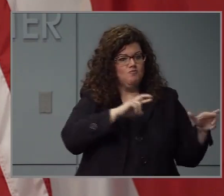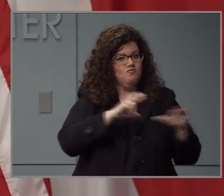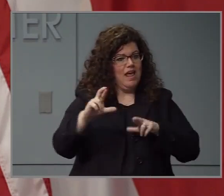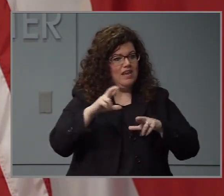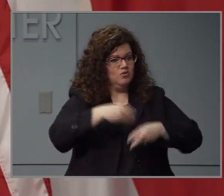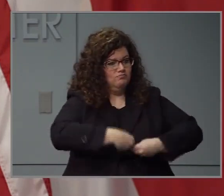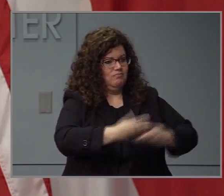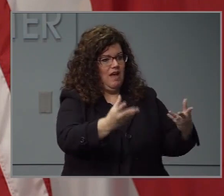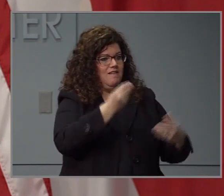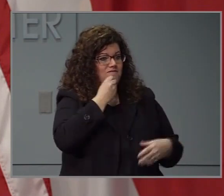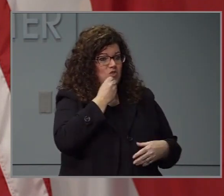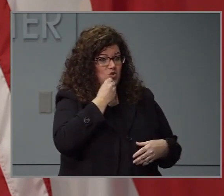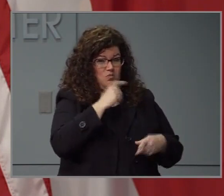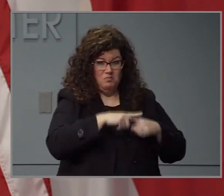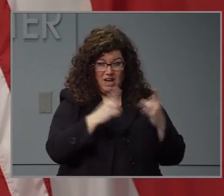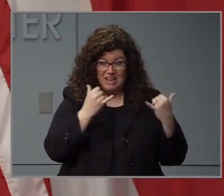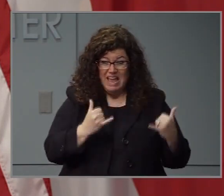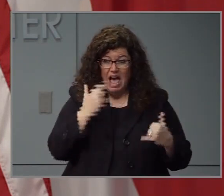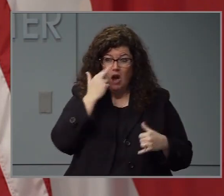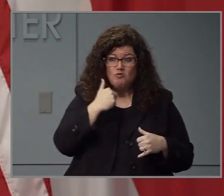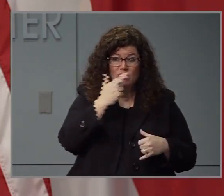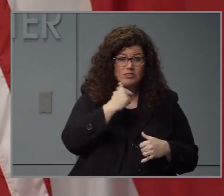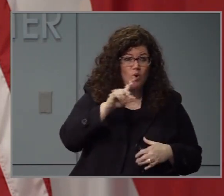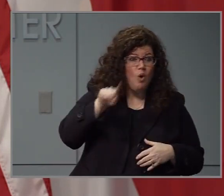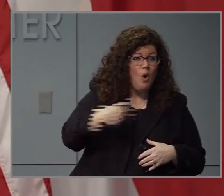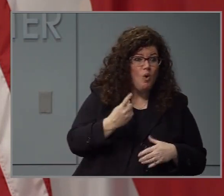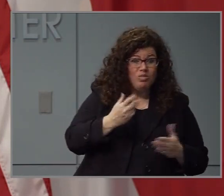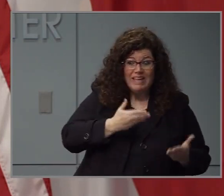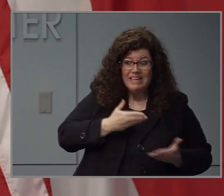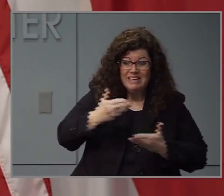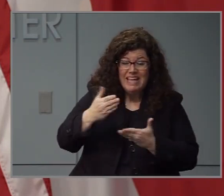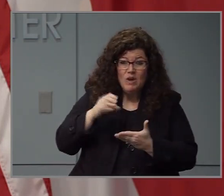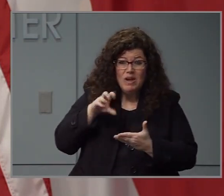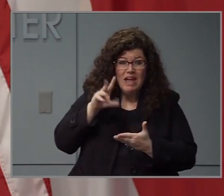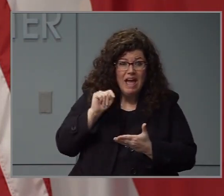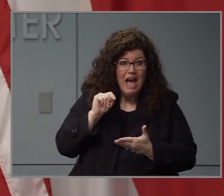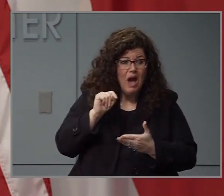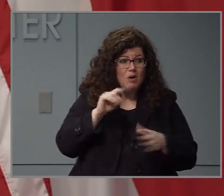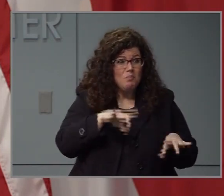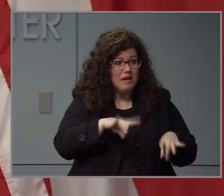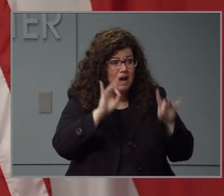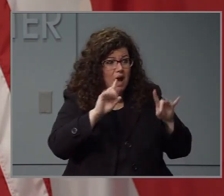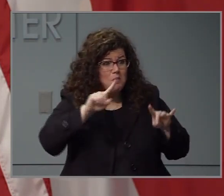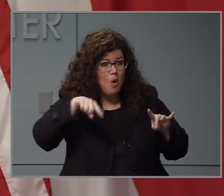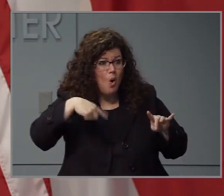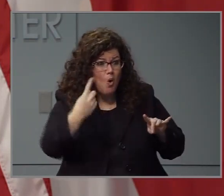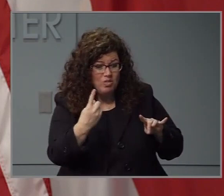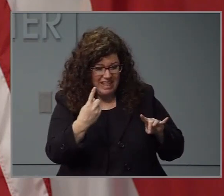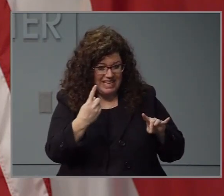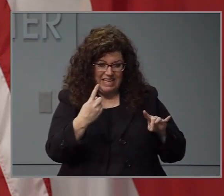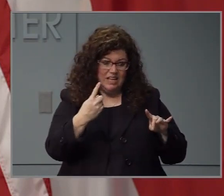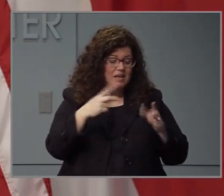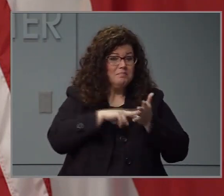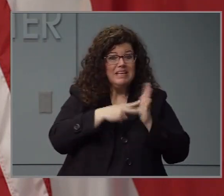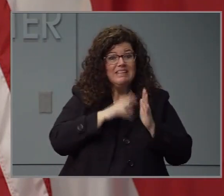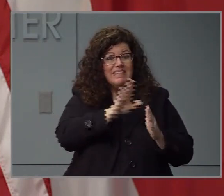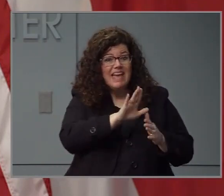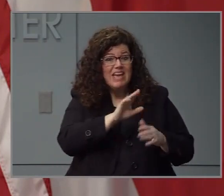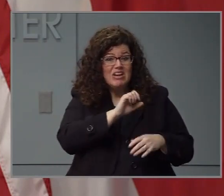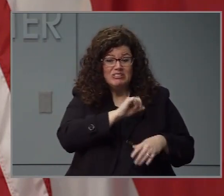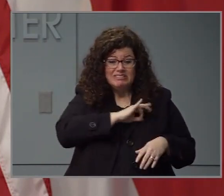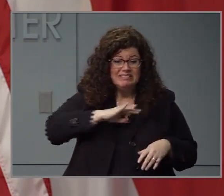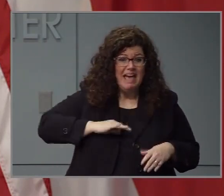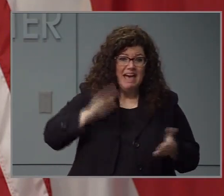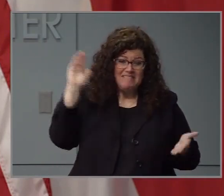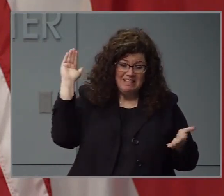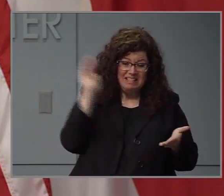Now, restaurants providing takeout are running about only at a fraction of their capacity, and most meals